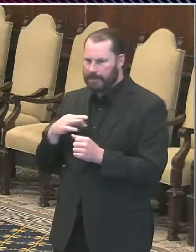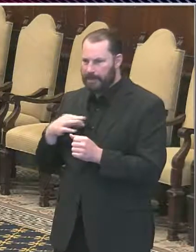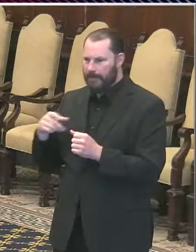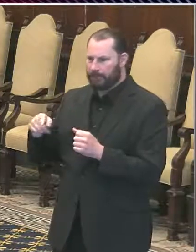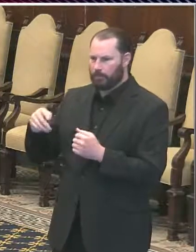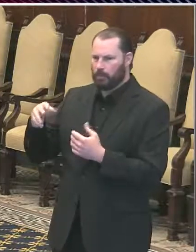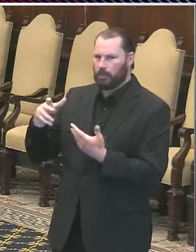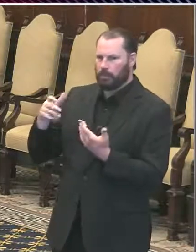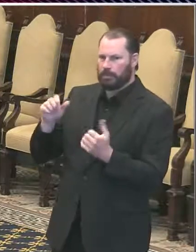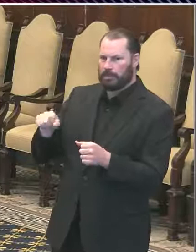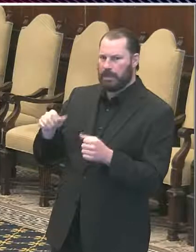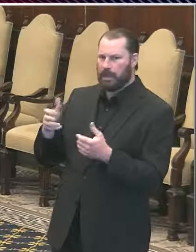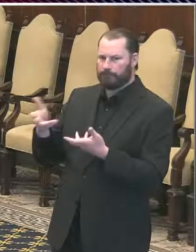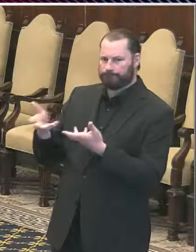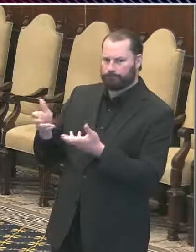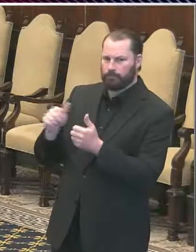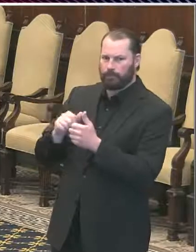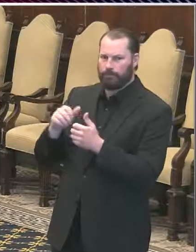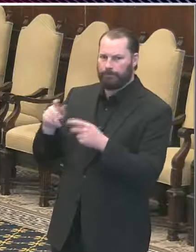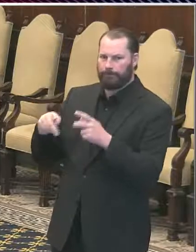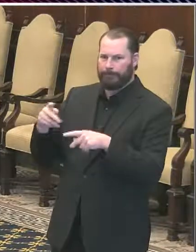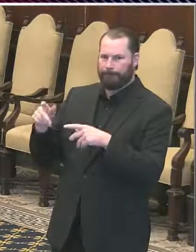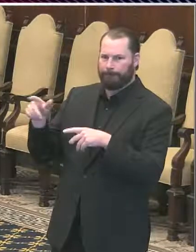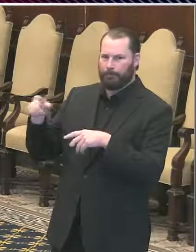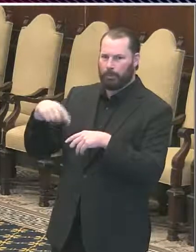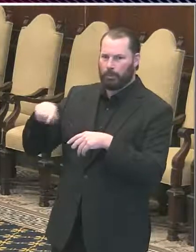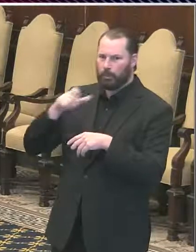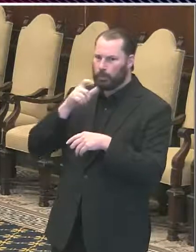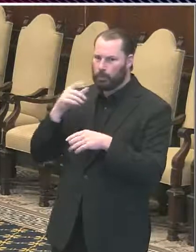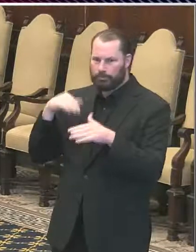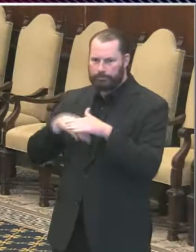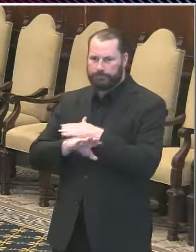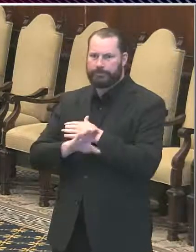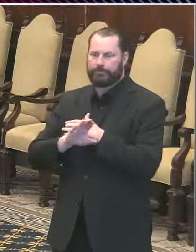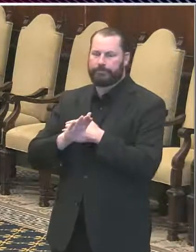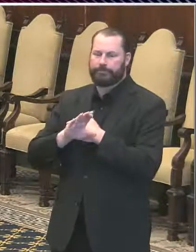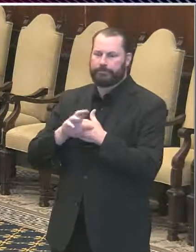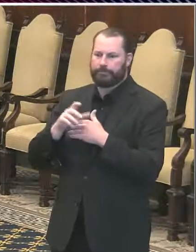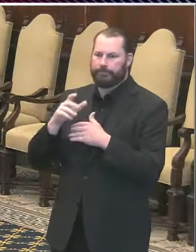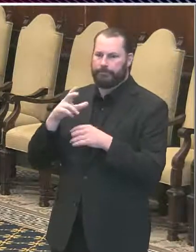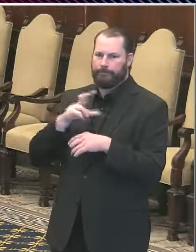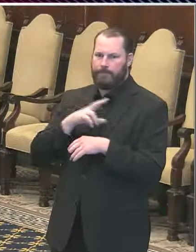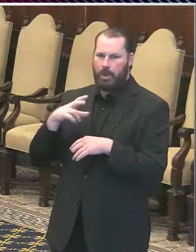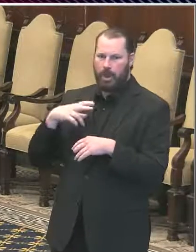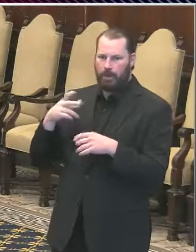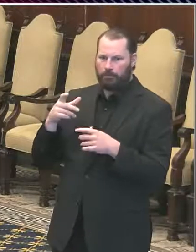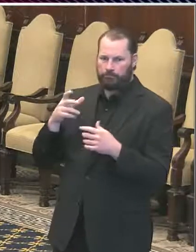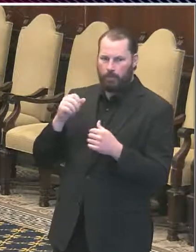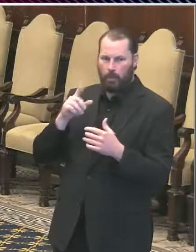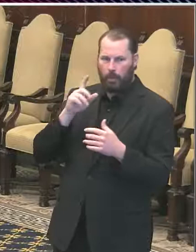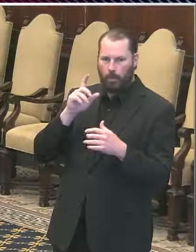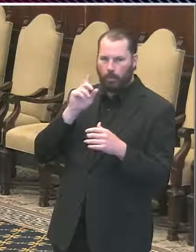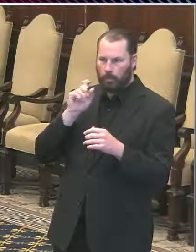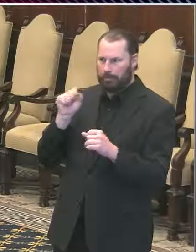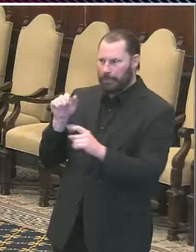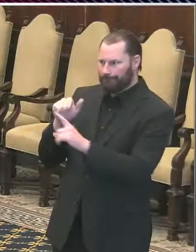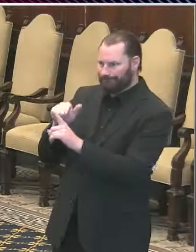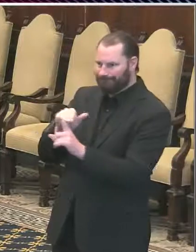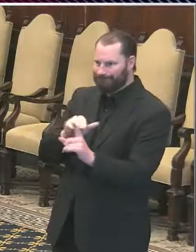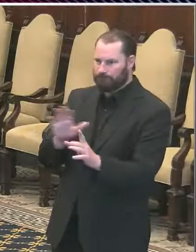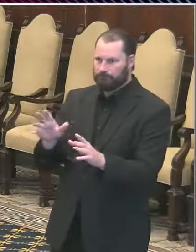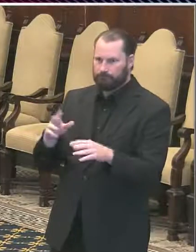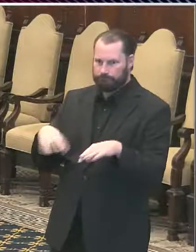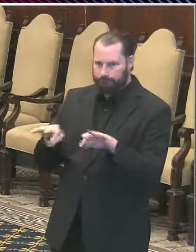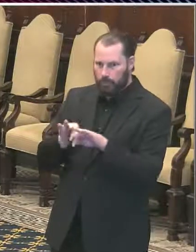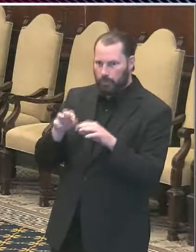to try to get people to understand that social distancing is important and that wearing a mask is the reason why we're at 200 cases a day